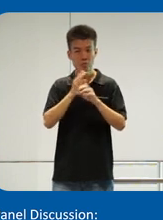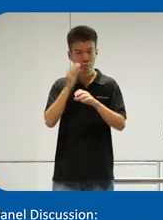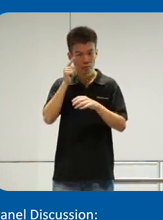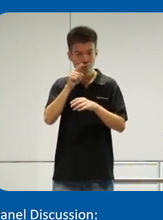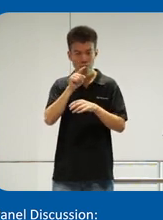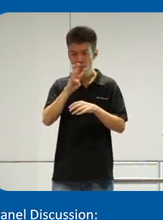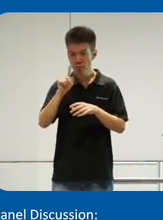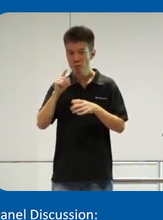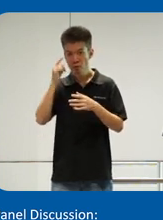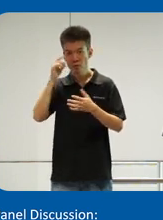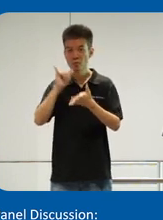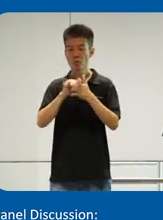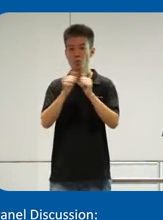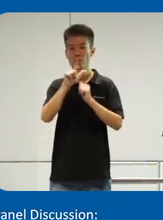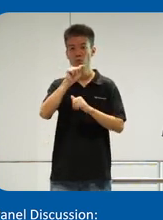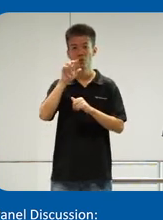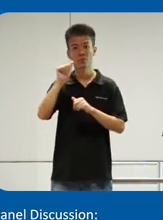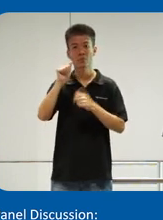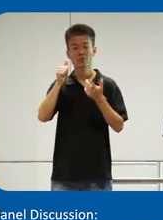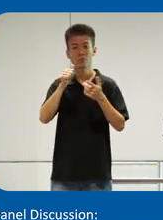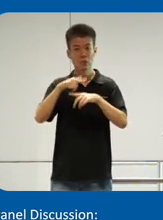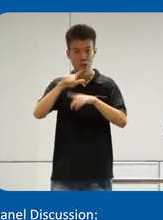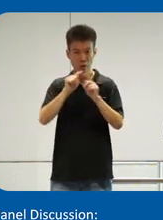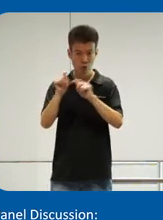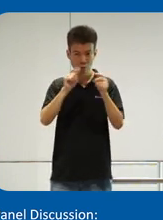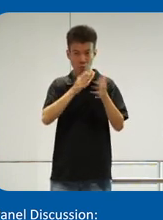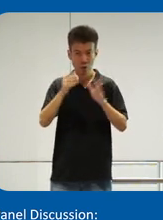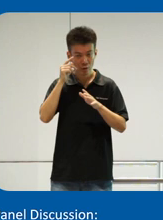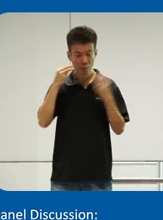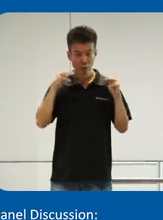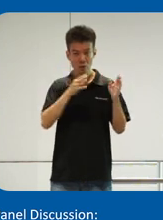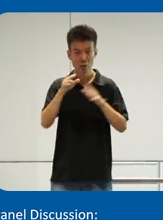And this aligns with LTA's Land Transport Master Plan 2040.